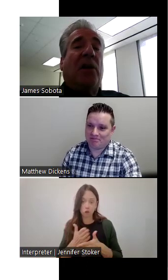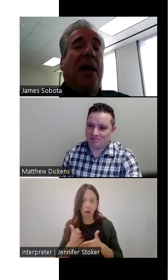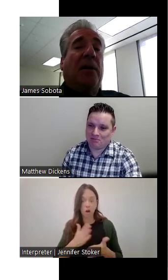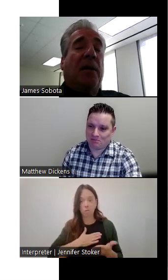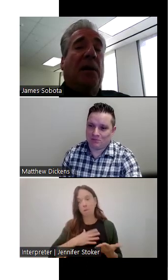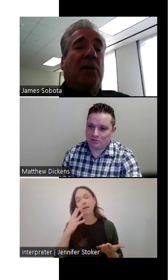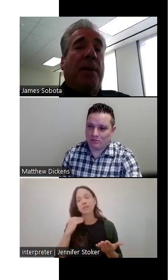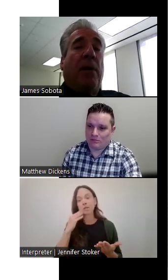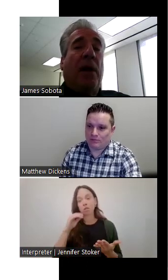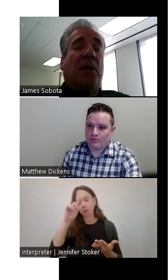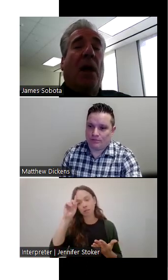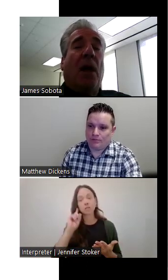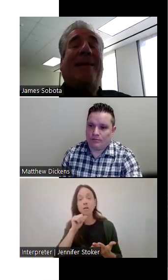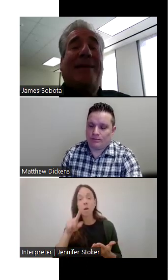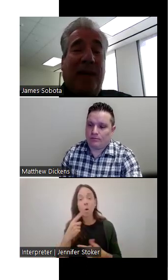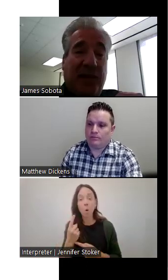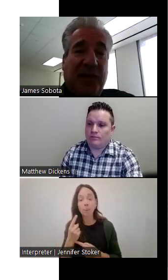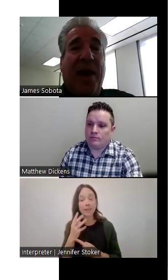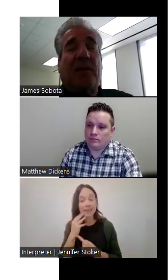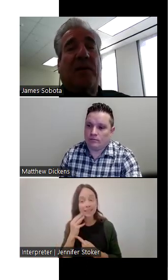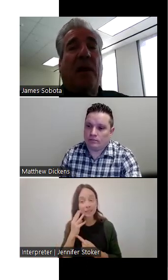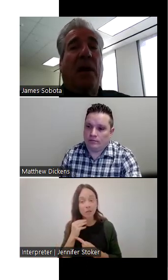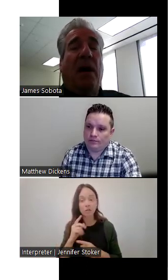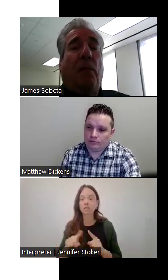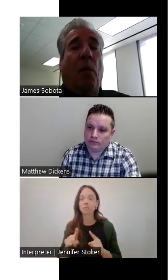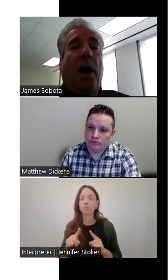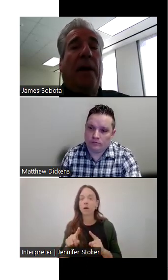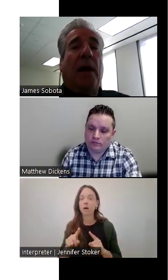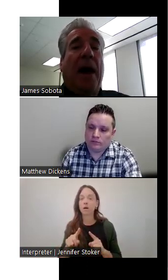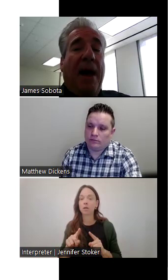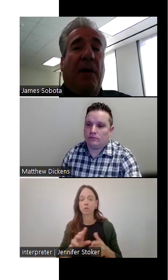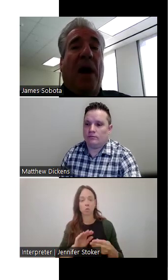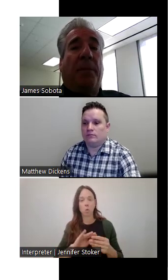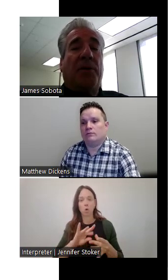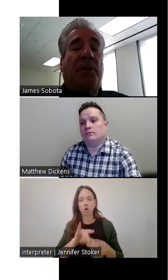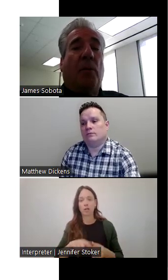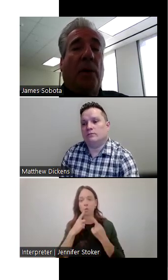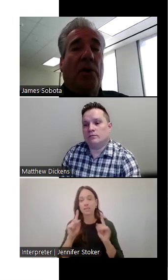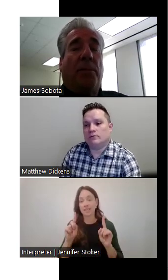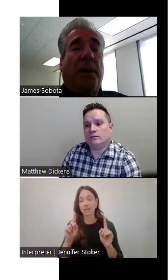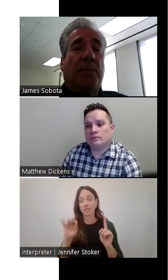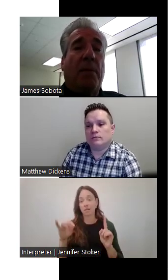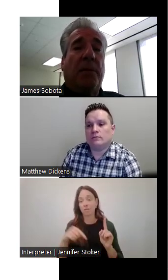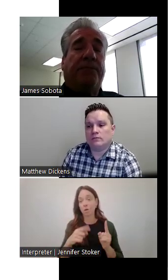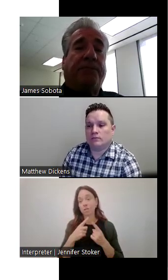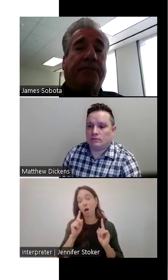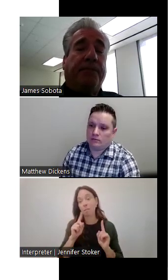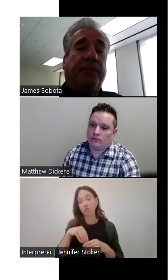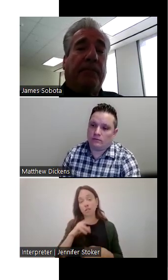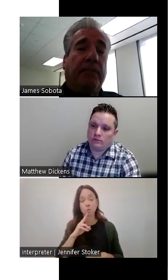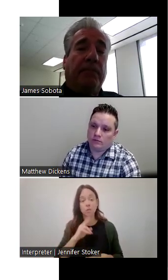not just the experience, but the success of what I have accomplished with the Houston police department.